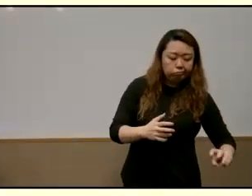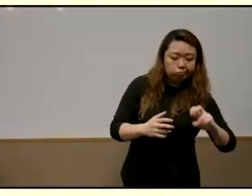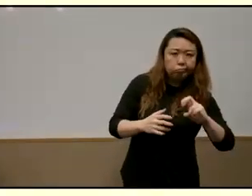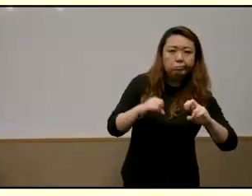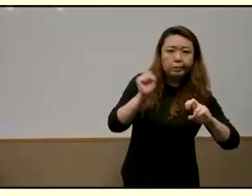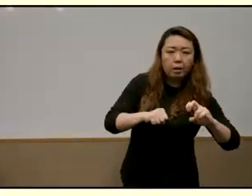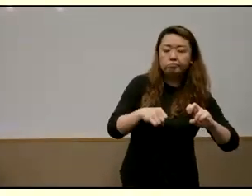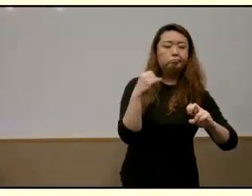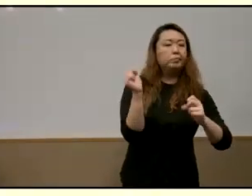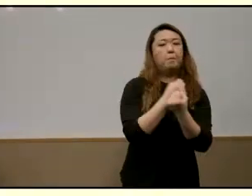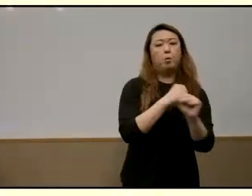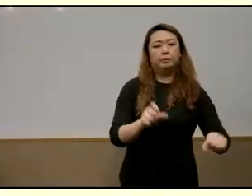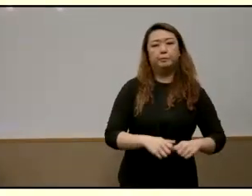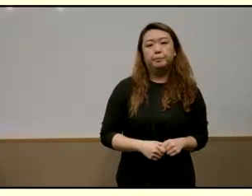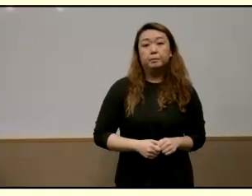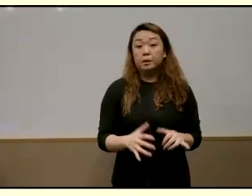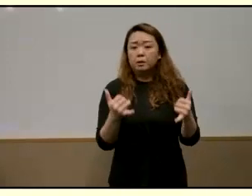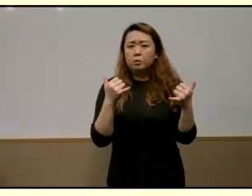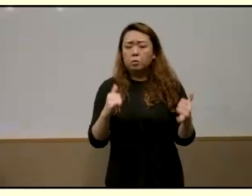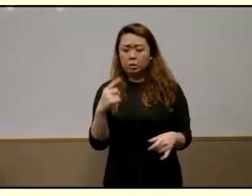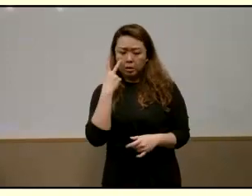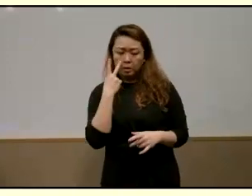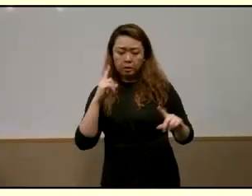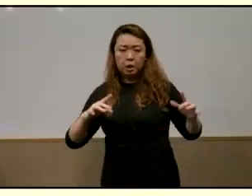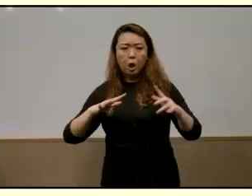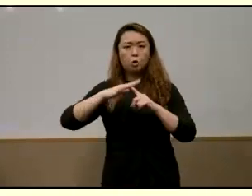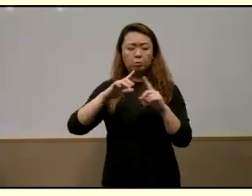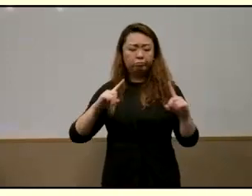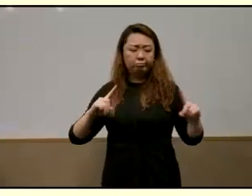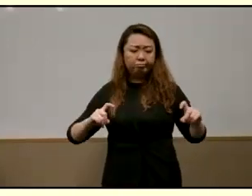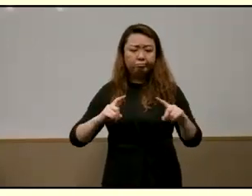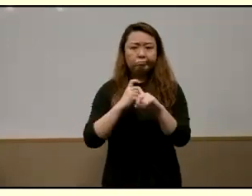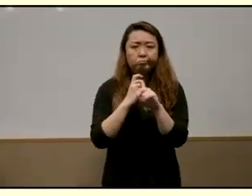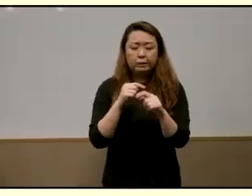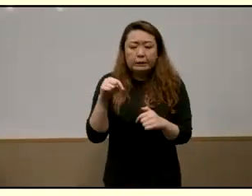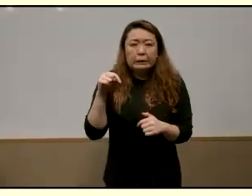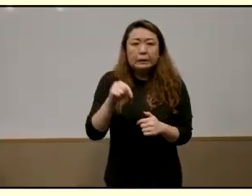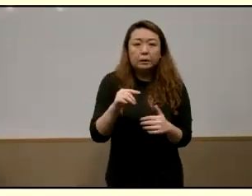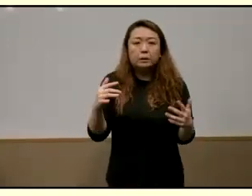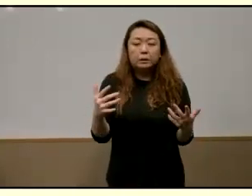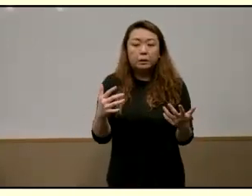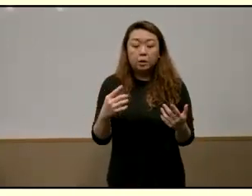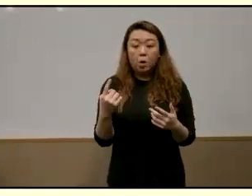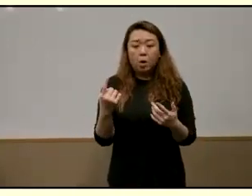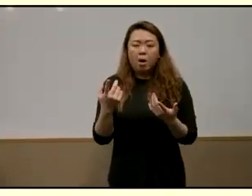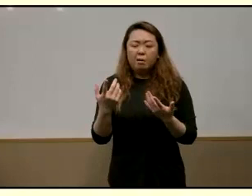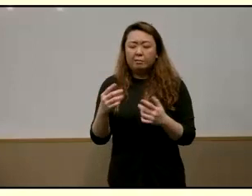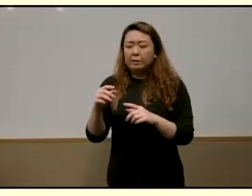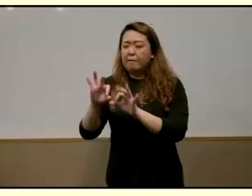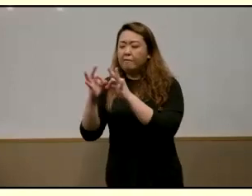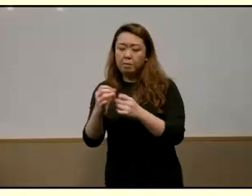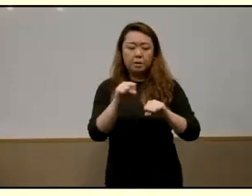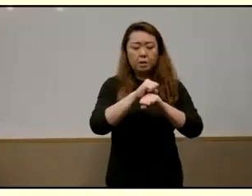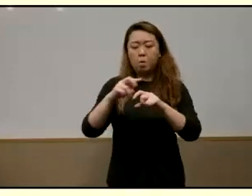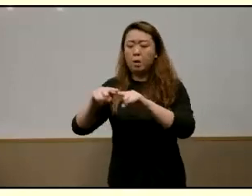so in light of this complex social political context of singapore that is a strong state that invites dependence in some ways yet also